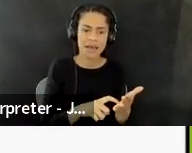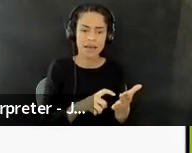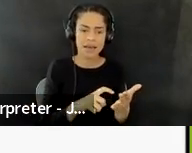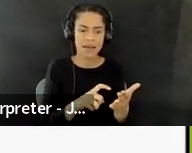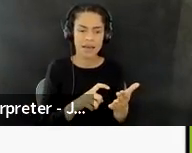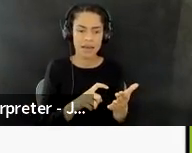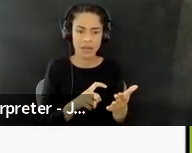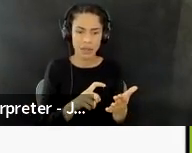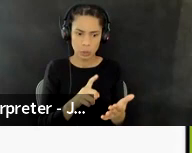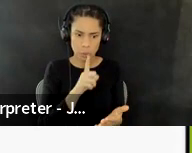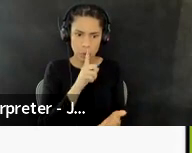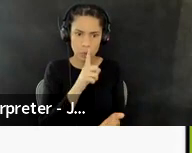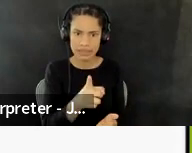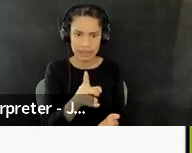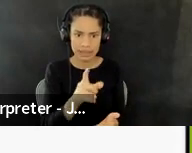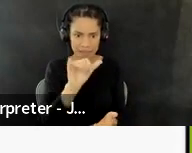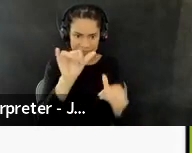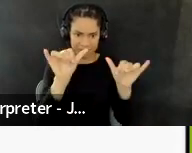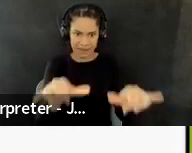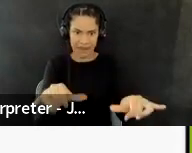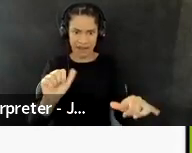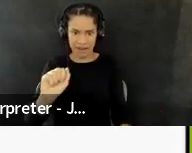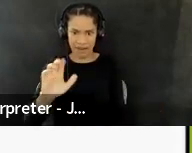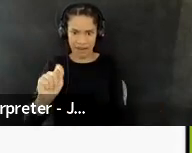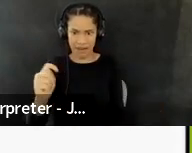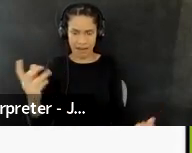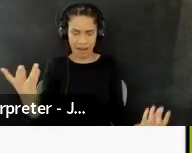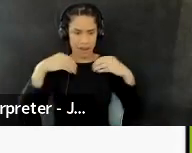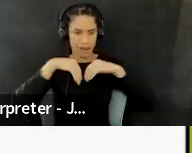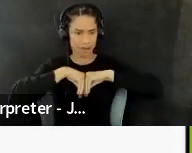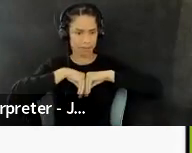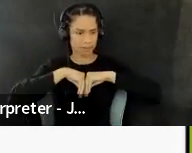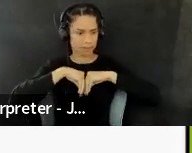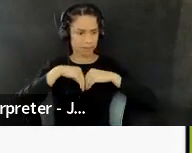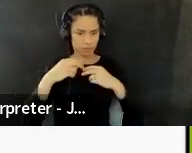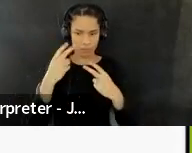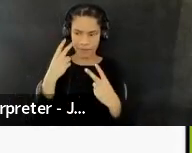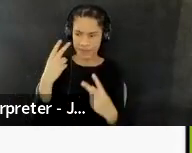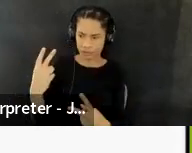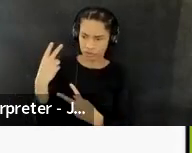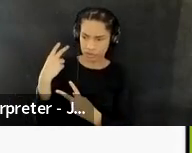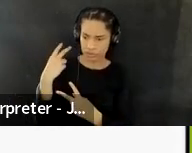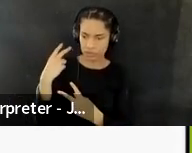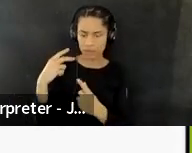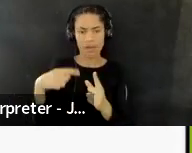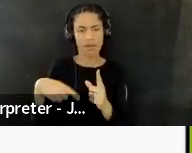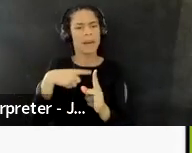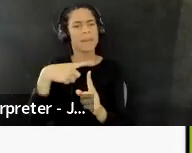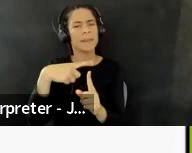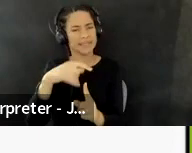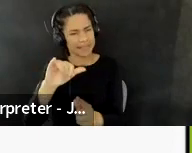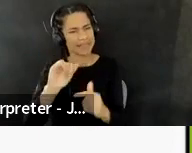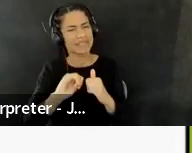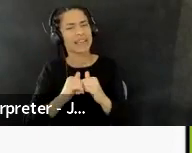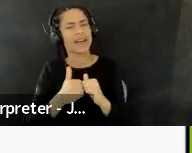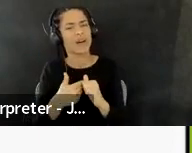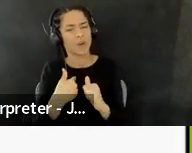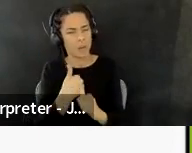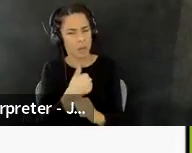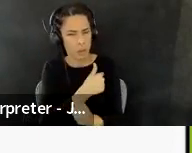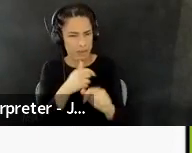embodied, um, act of reflection and, um, also as a way to orient oneself in,